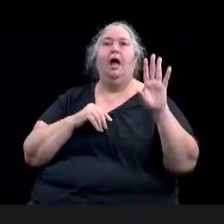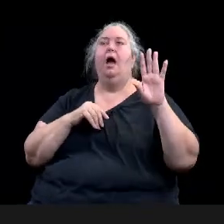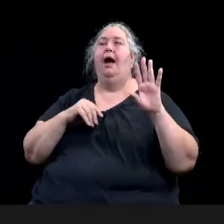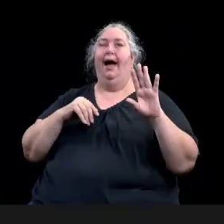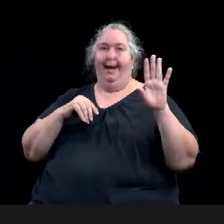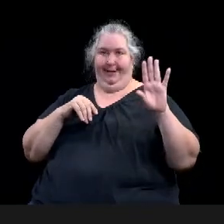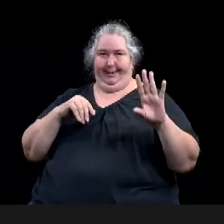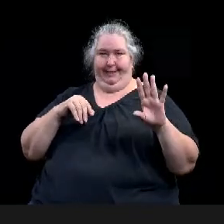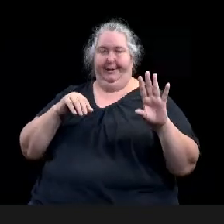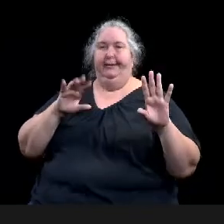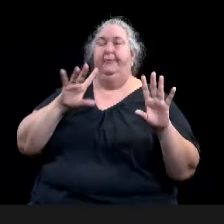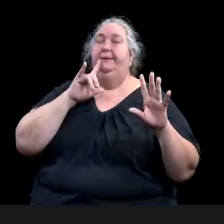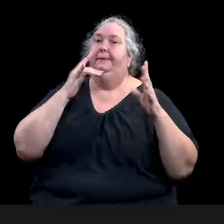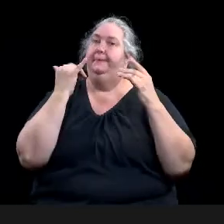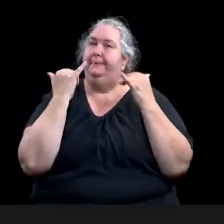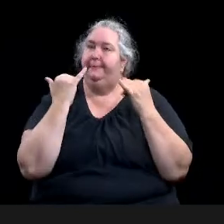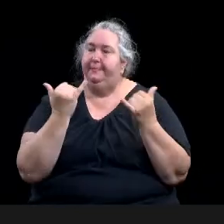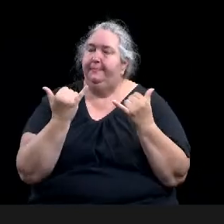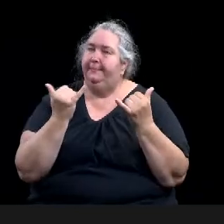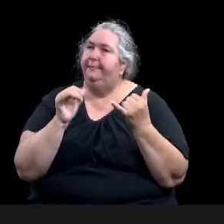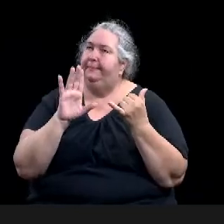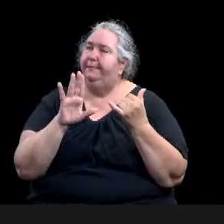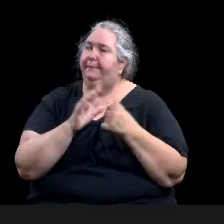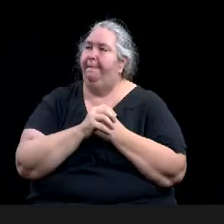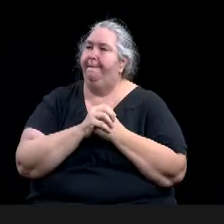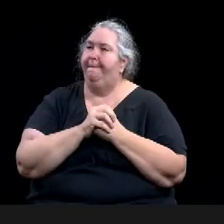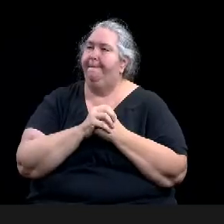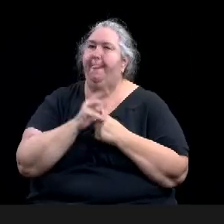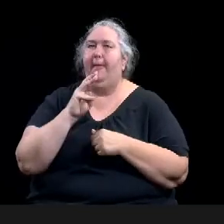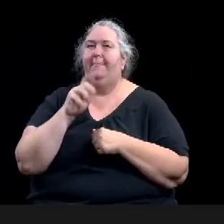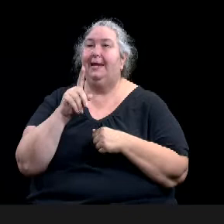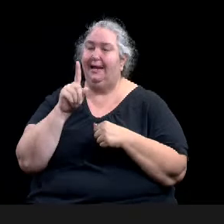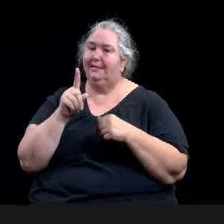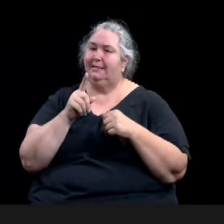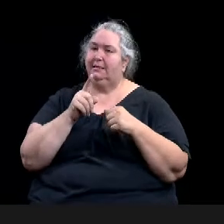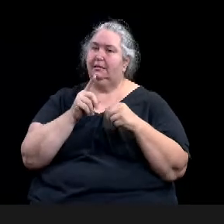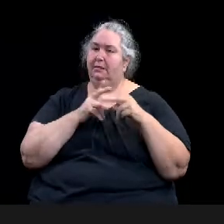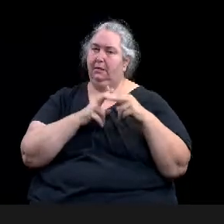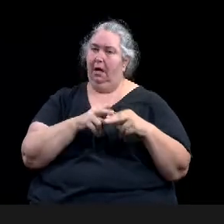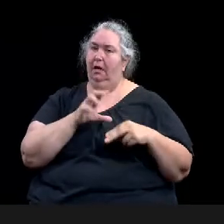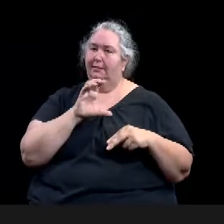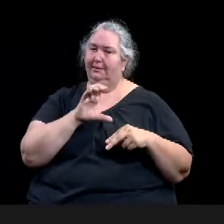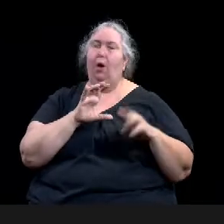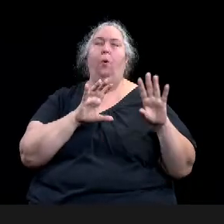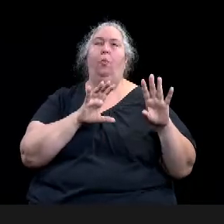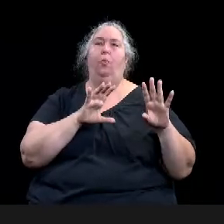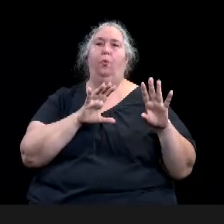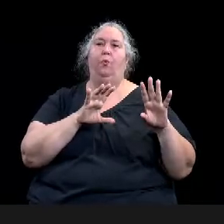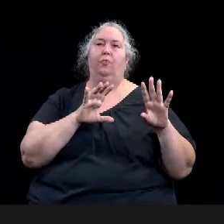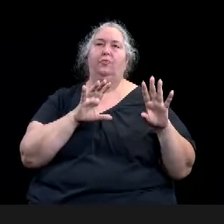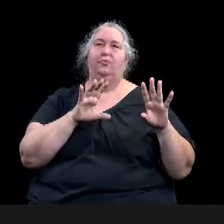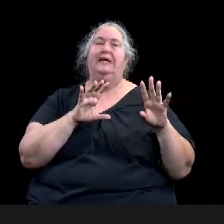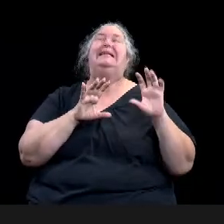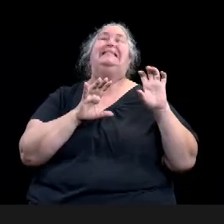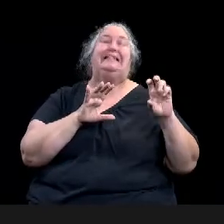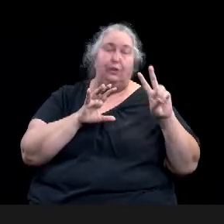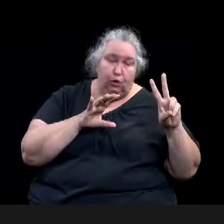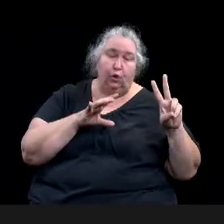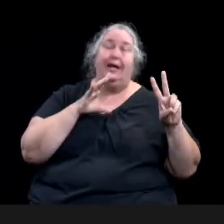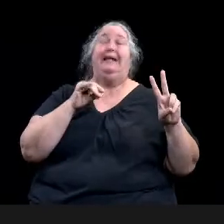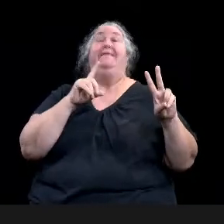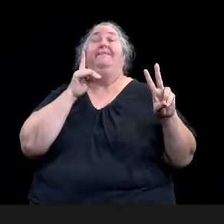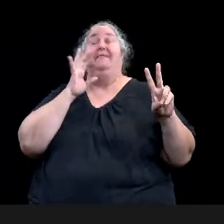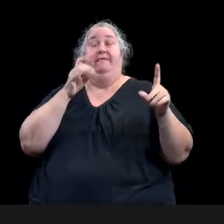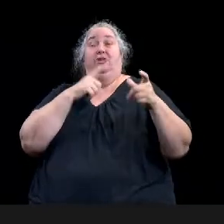if it gets changed to O3 from a short-term rental perspective, is there any difference between C2 and O3 from short, from a short-term